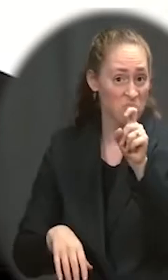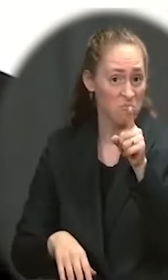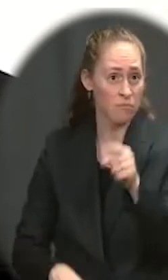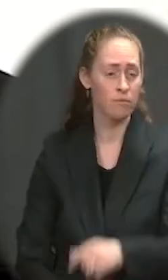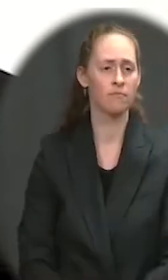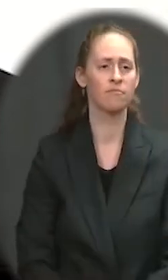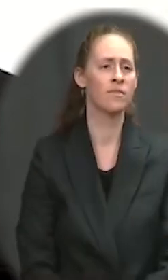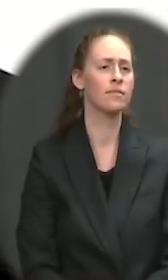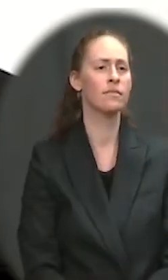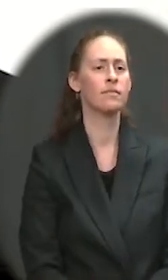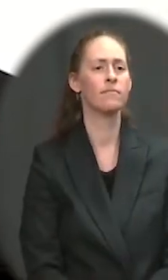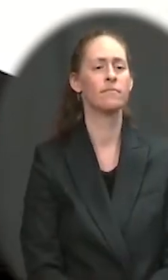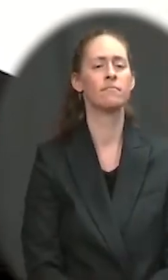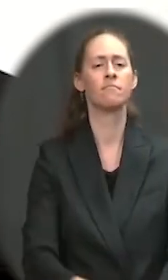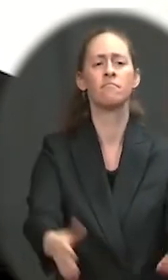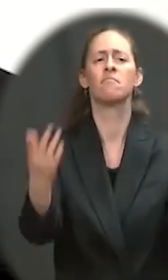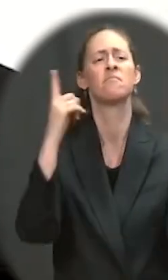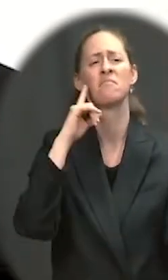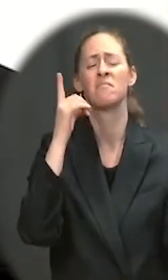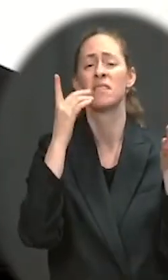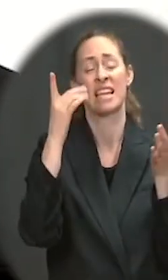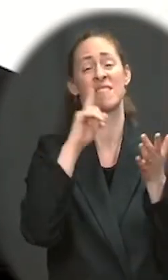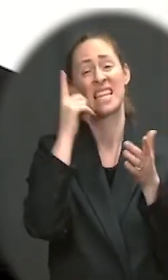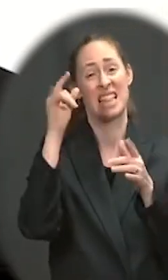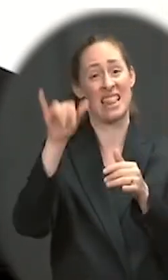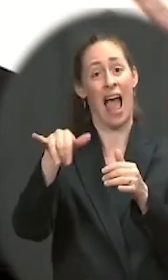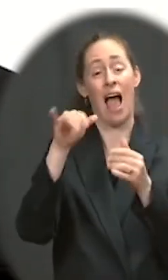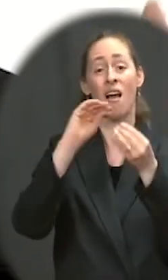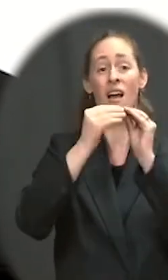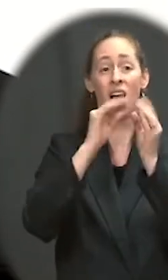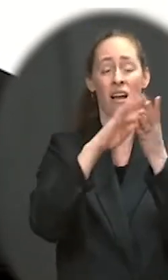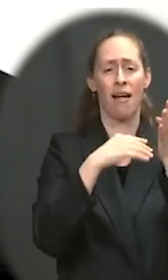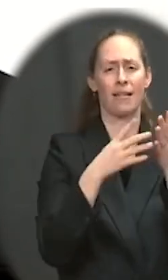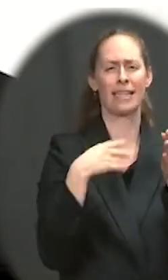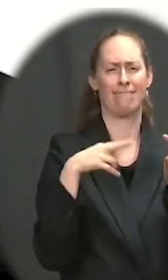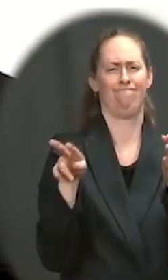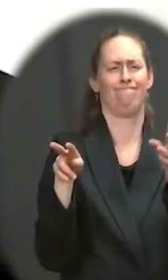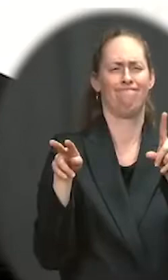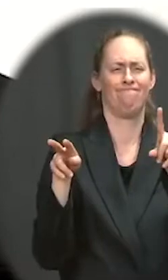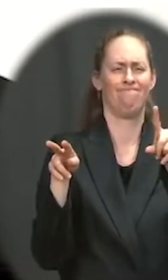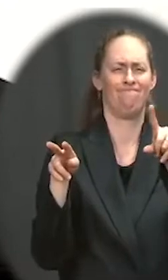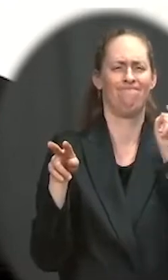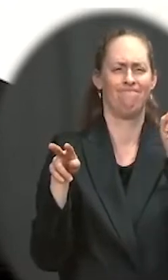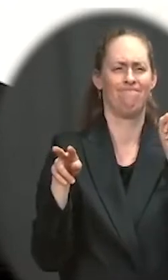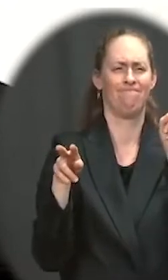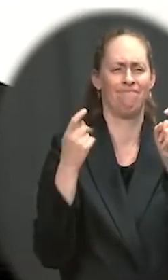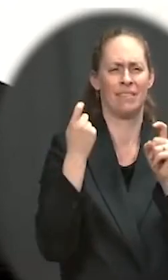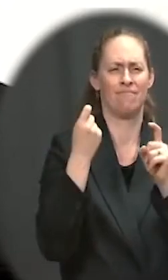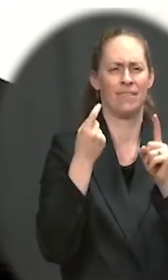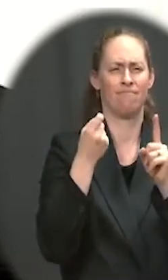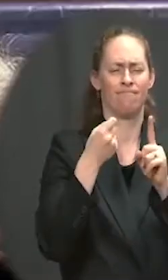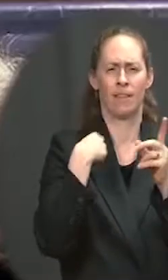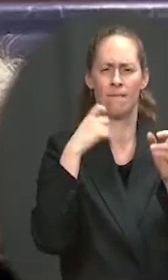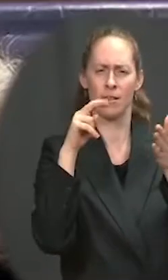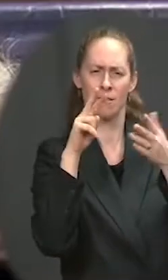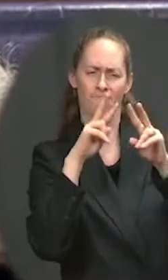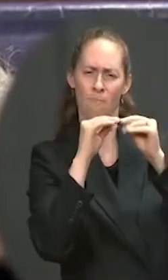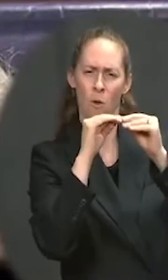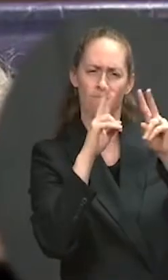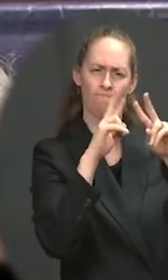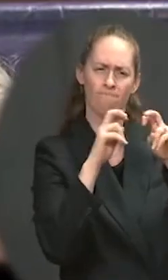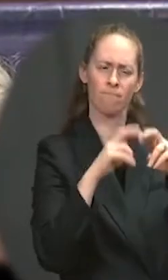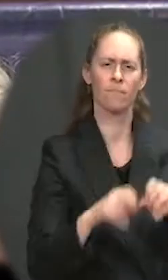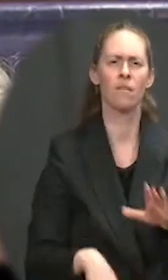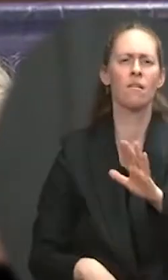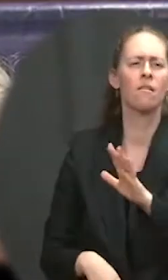off. And so we'll have to look at what the data that any future analysis is based on, and then we'll give an assessment. Okay, so even official, you're